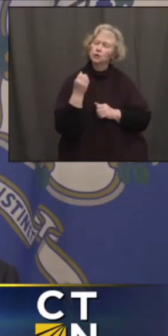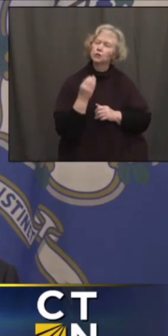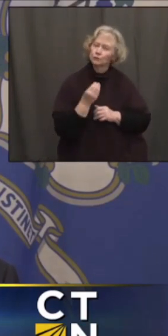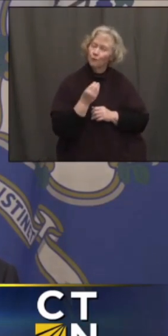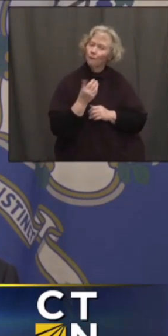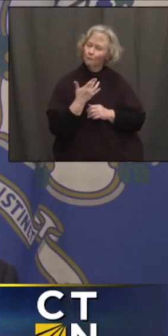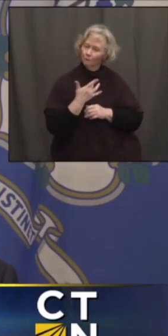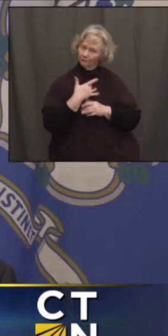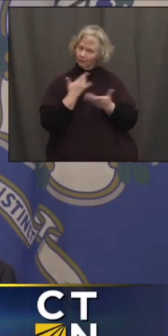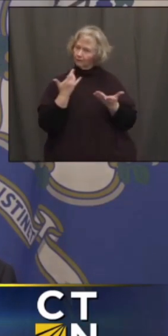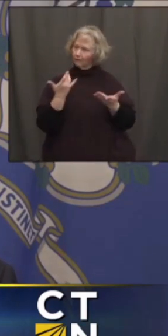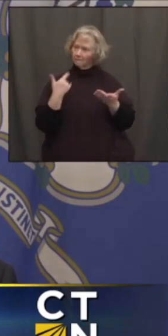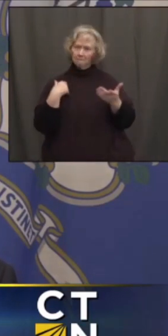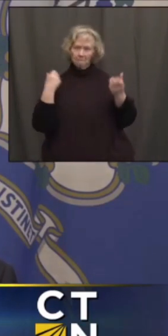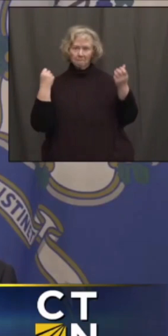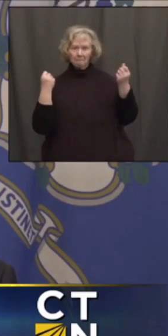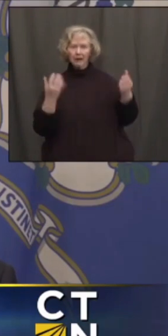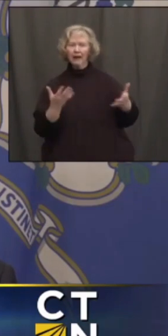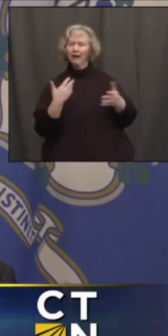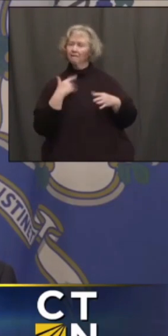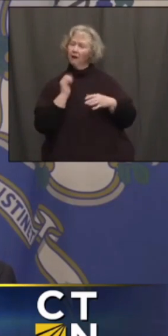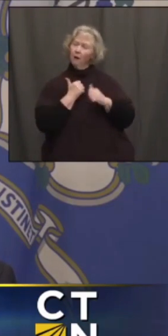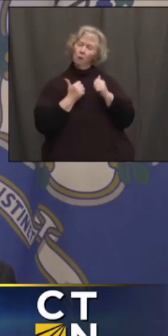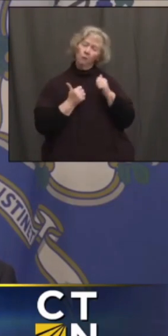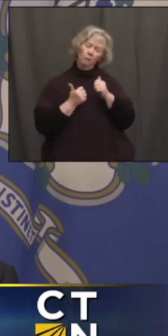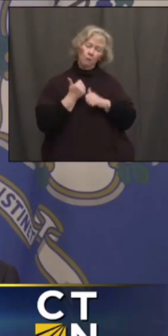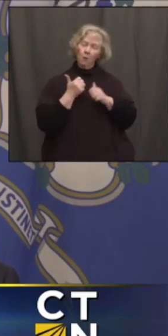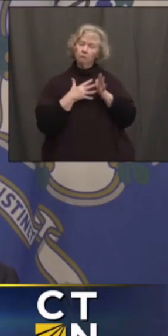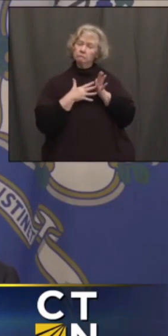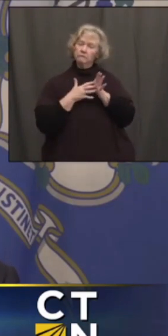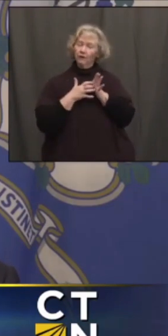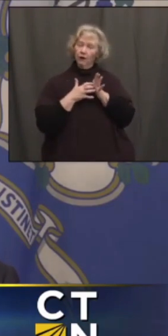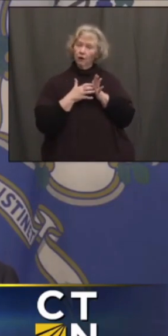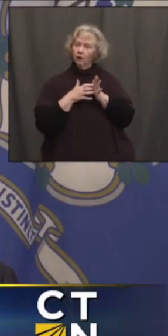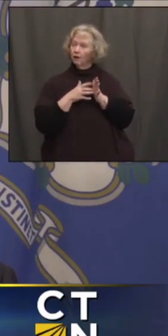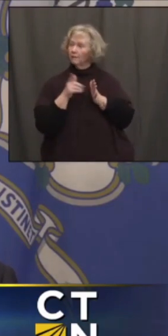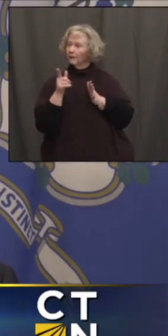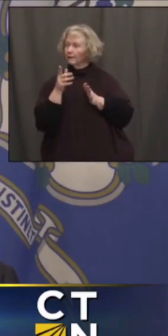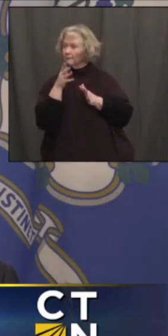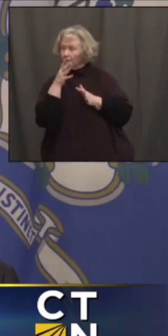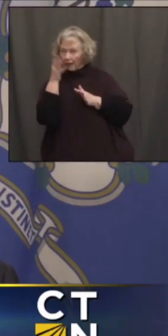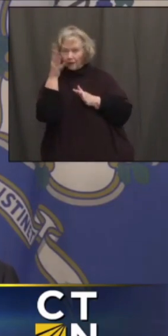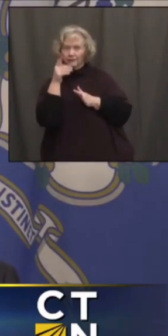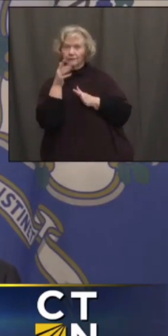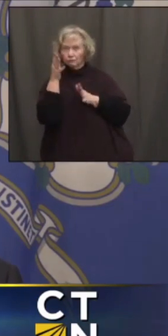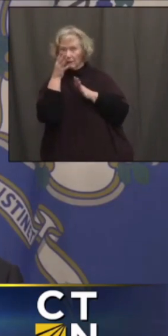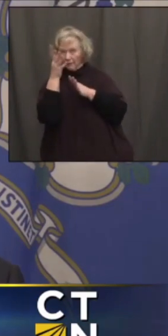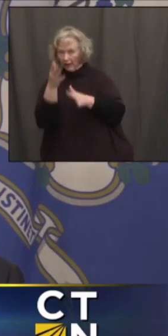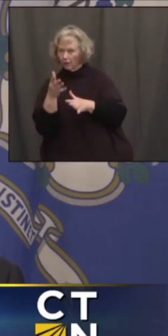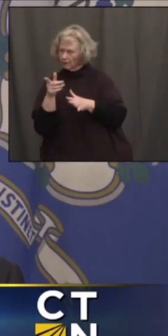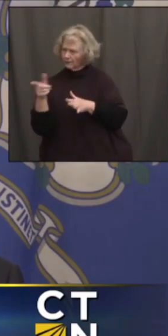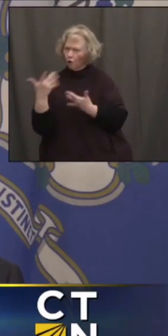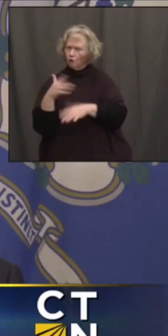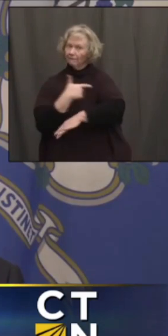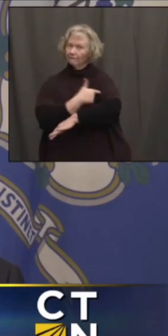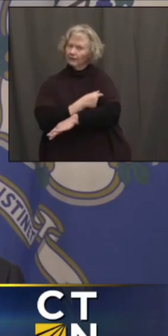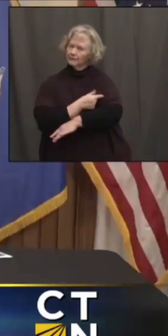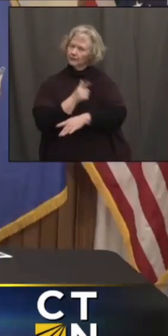have been able to do is make sure the folks most vulnerable in those households are vaccinated and you can come home safely.